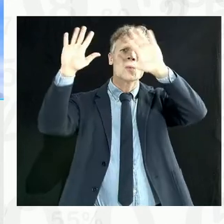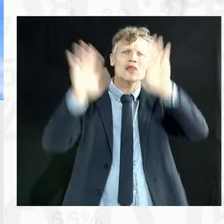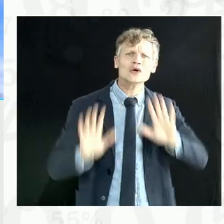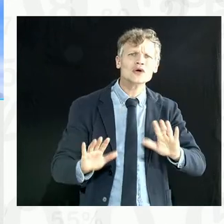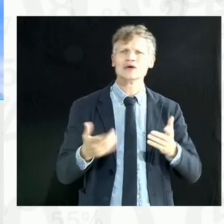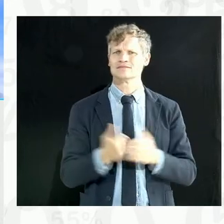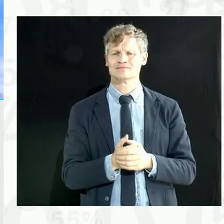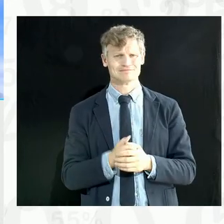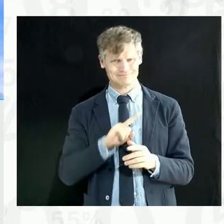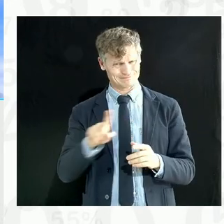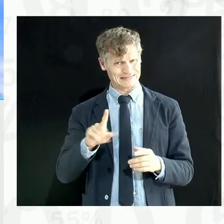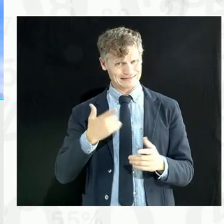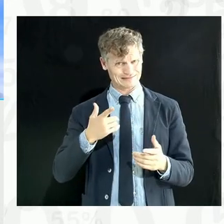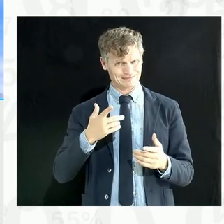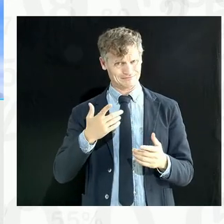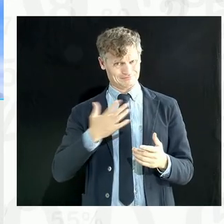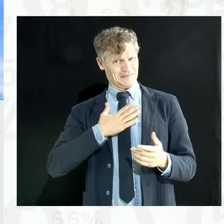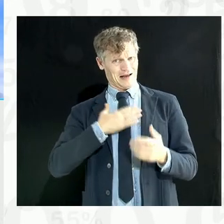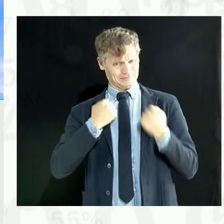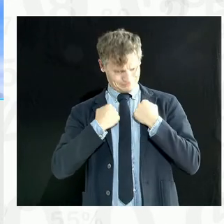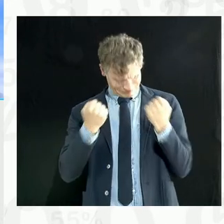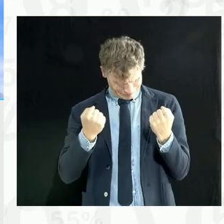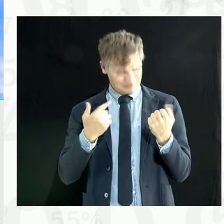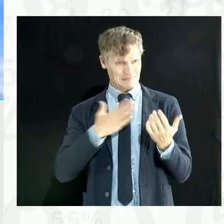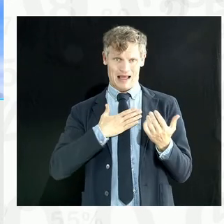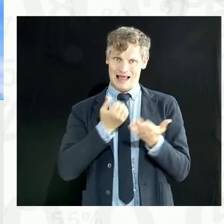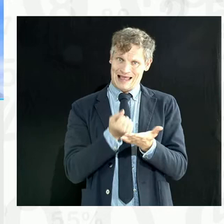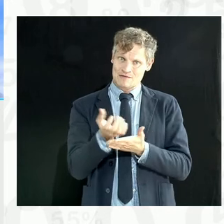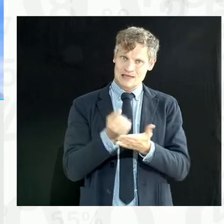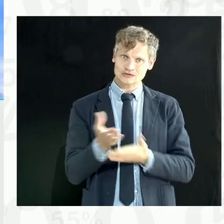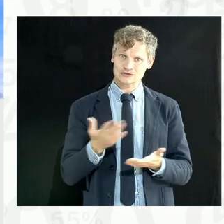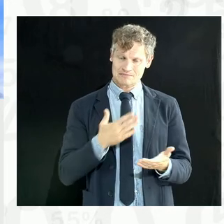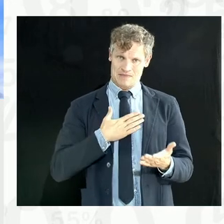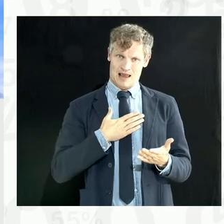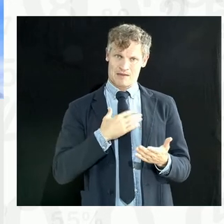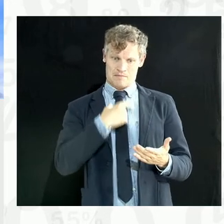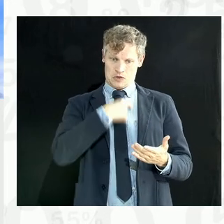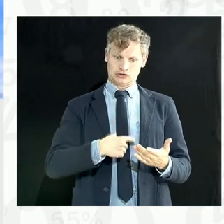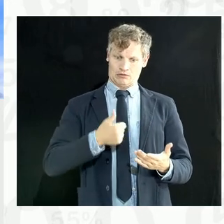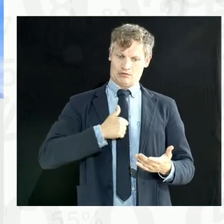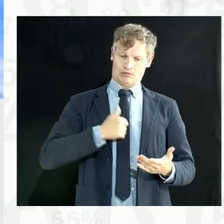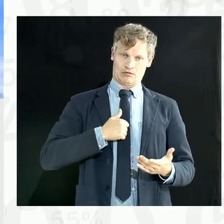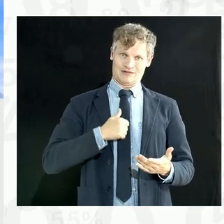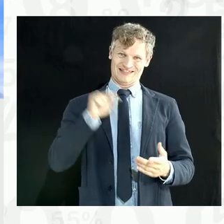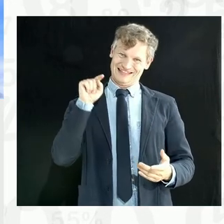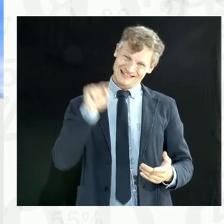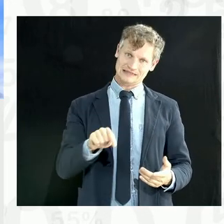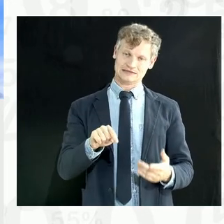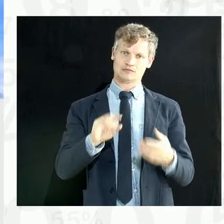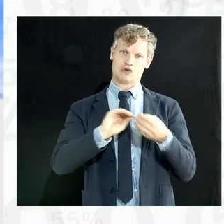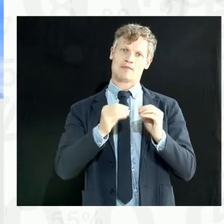talking about people's information. This is where we have problems with trust. It's about people's data. data.